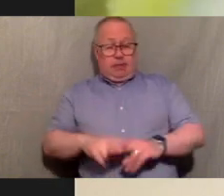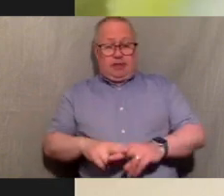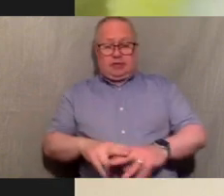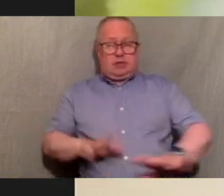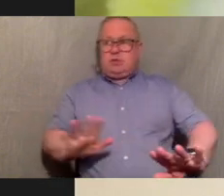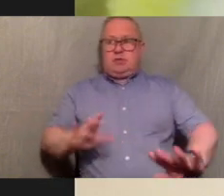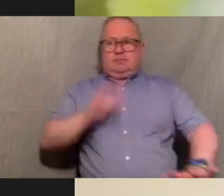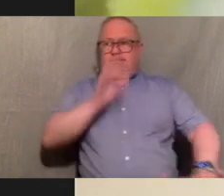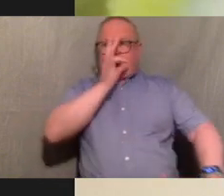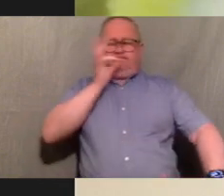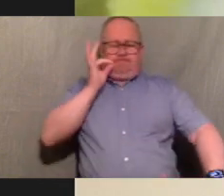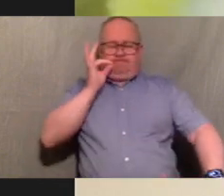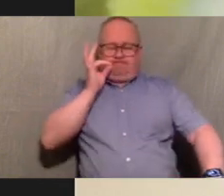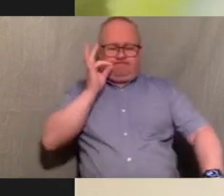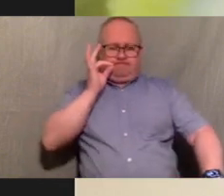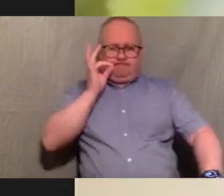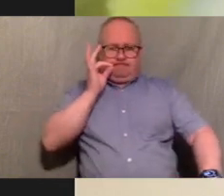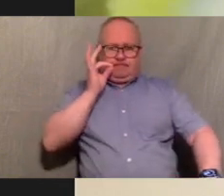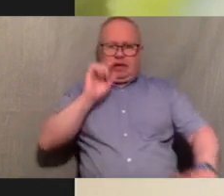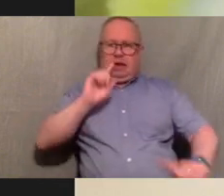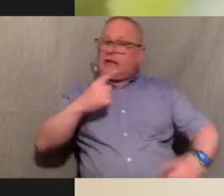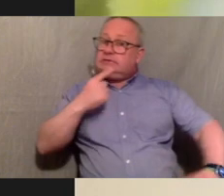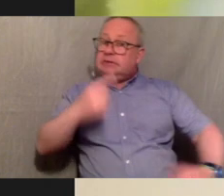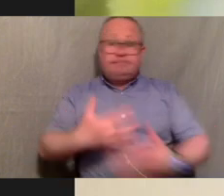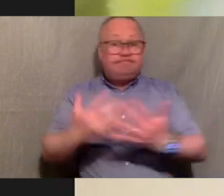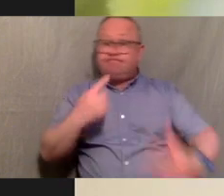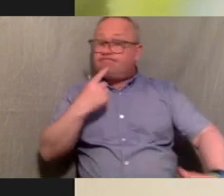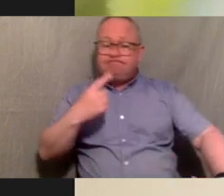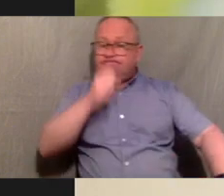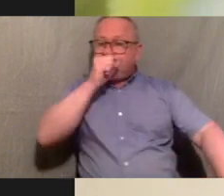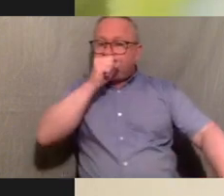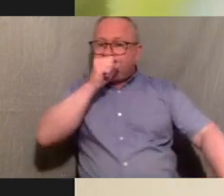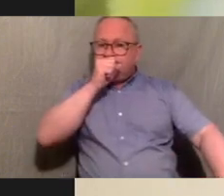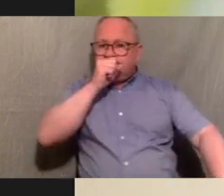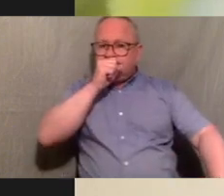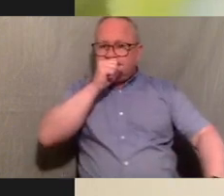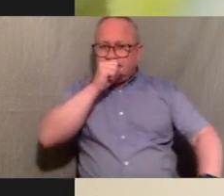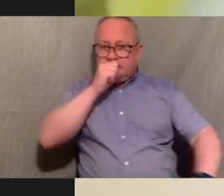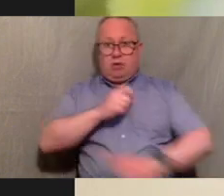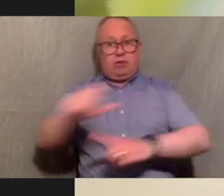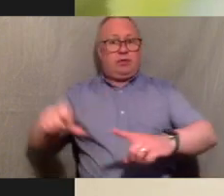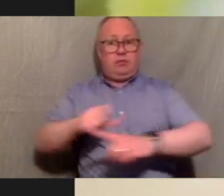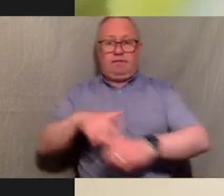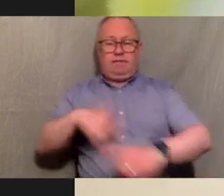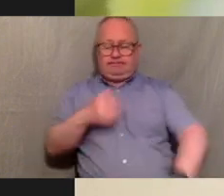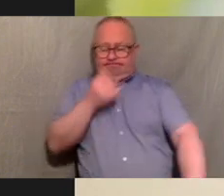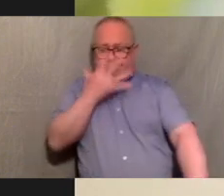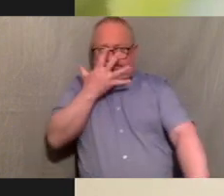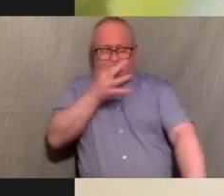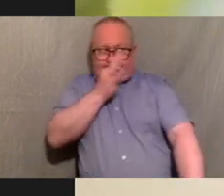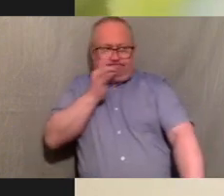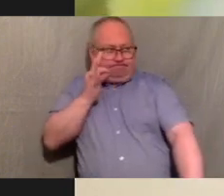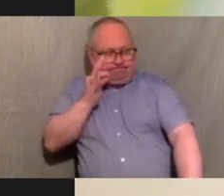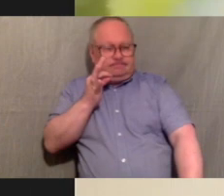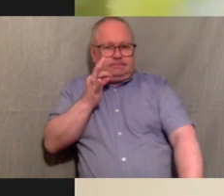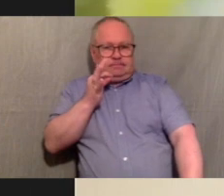you sometimes can't speak on it because we don't quite understand but it's because it's not spoken about in our community it's very shamed and very like it's rude as